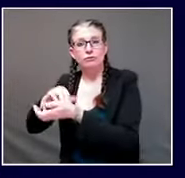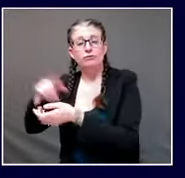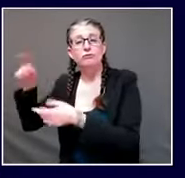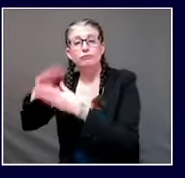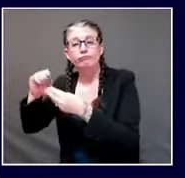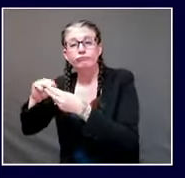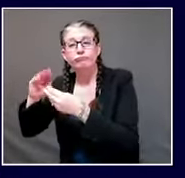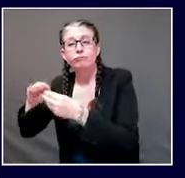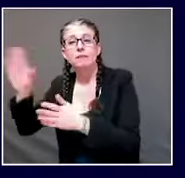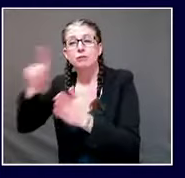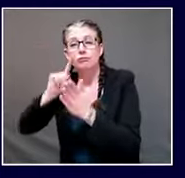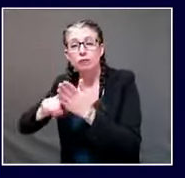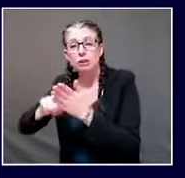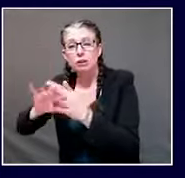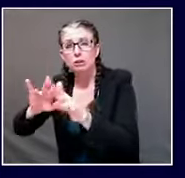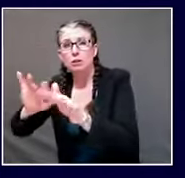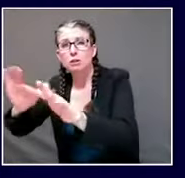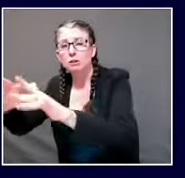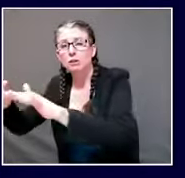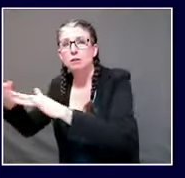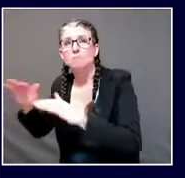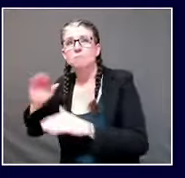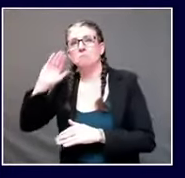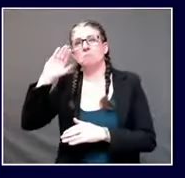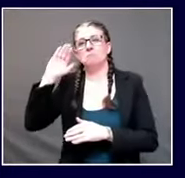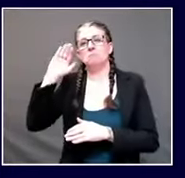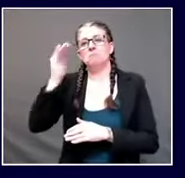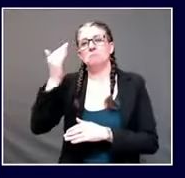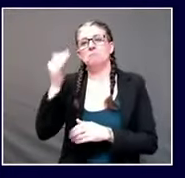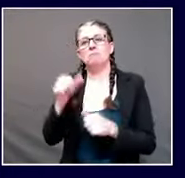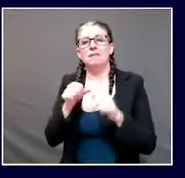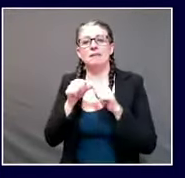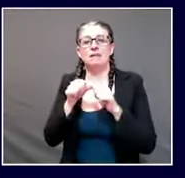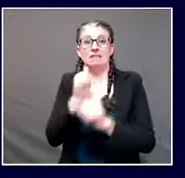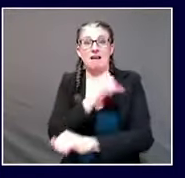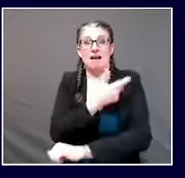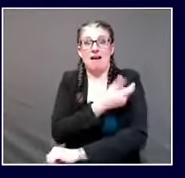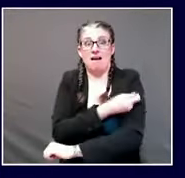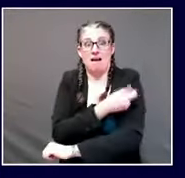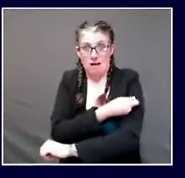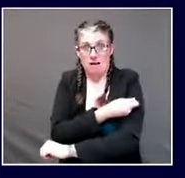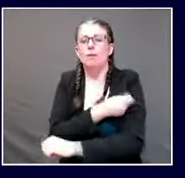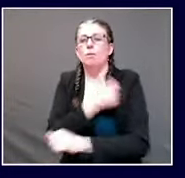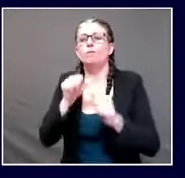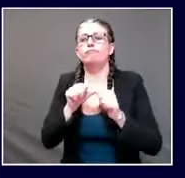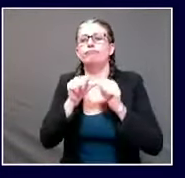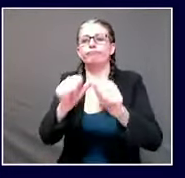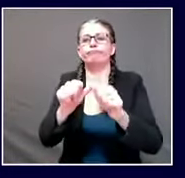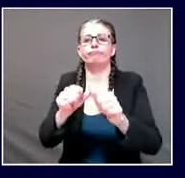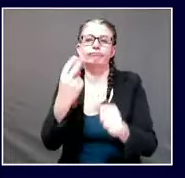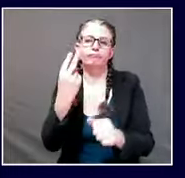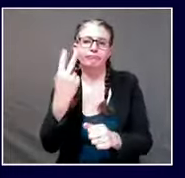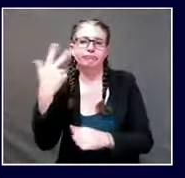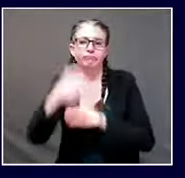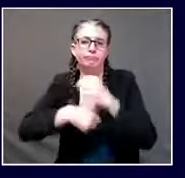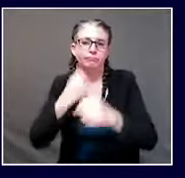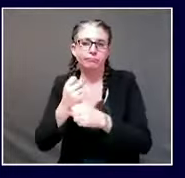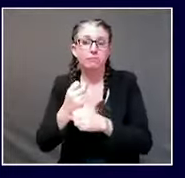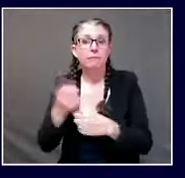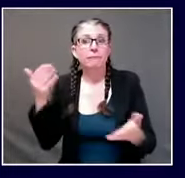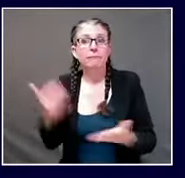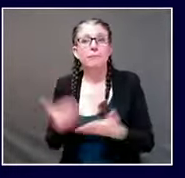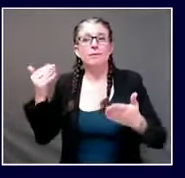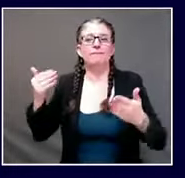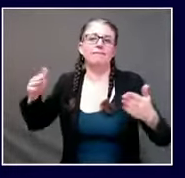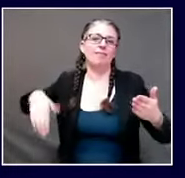we don't have enough data yet we are all of course hoping that it's not a natural an annual type of thing but